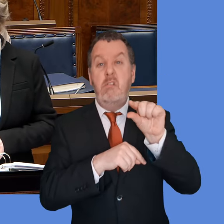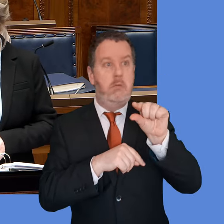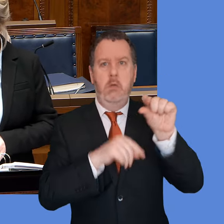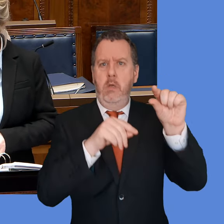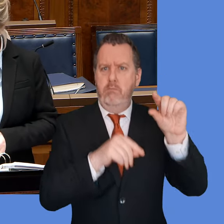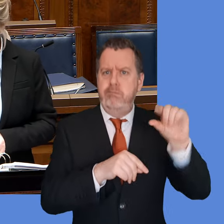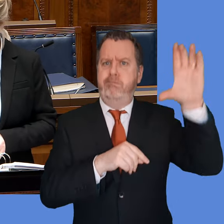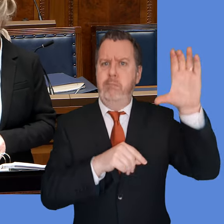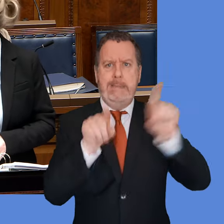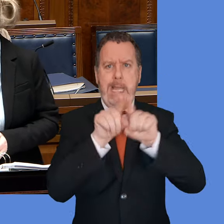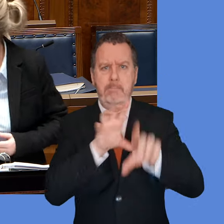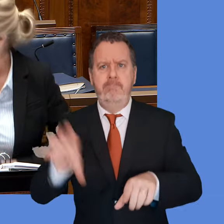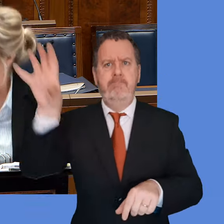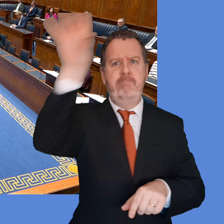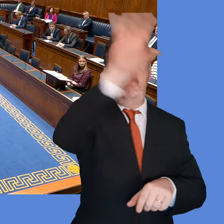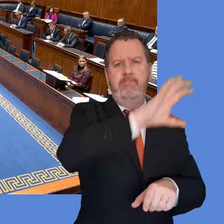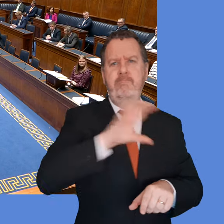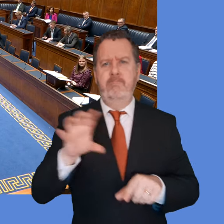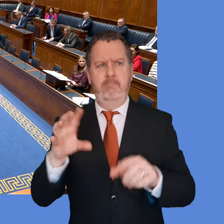prosperity for everybody and that everybody enjoys it.